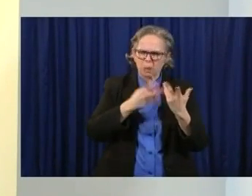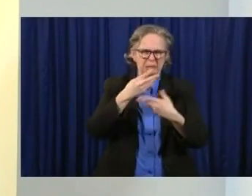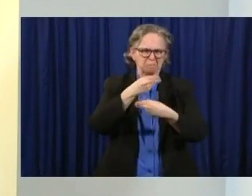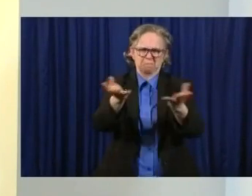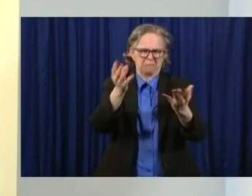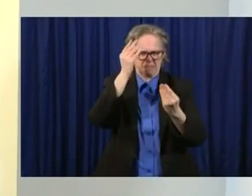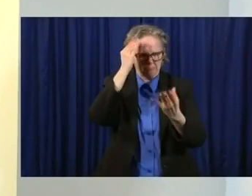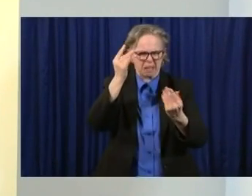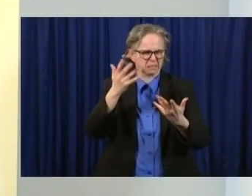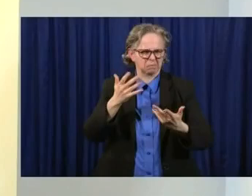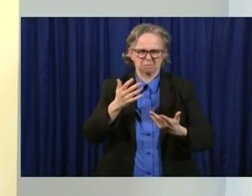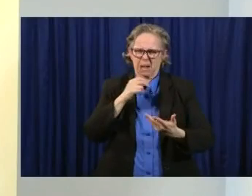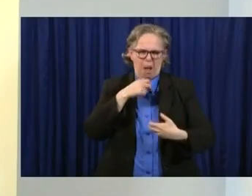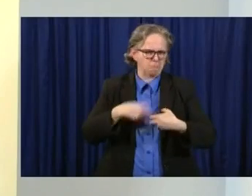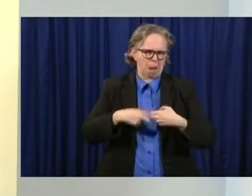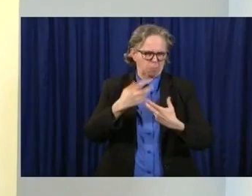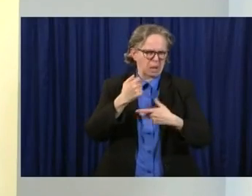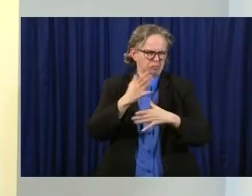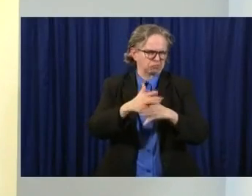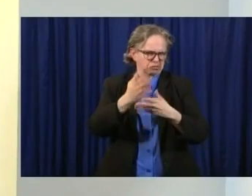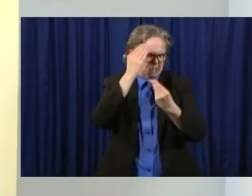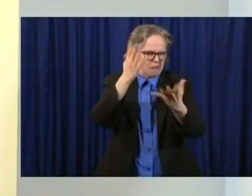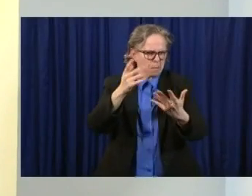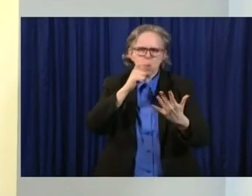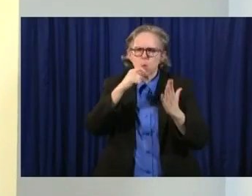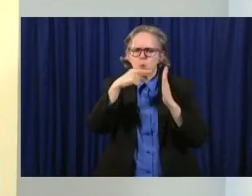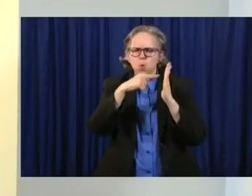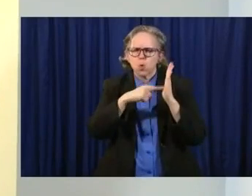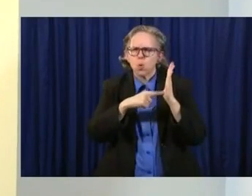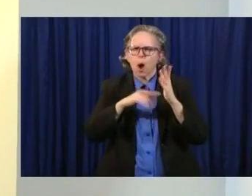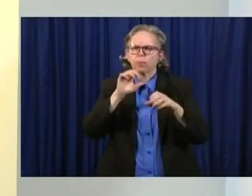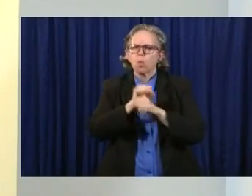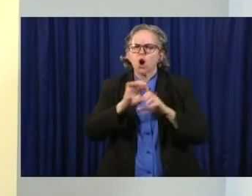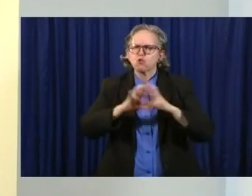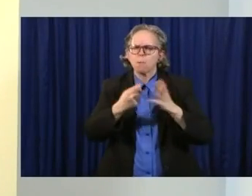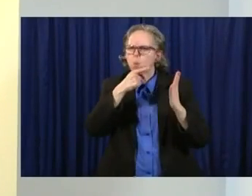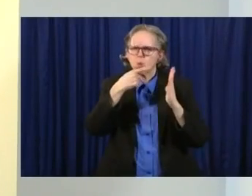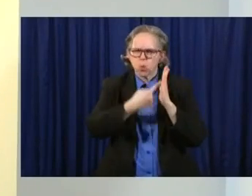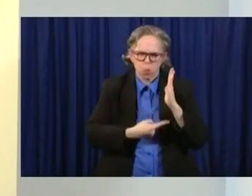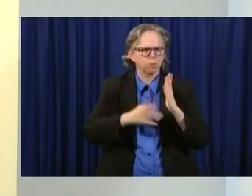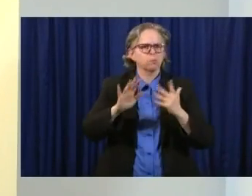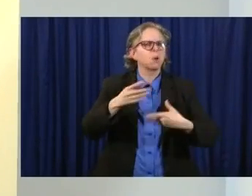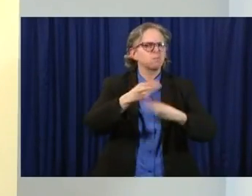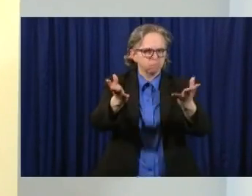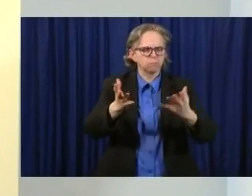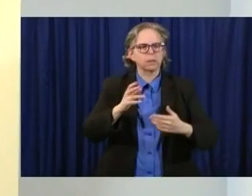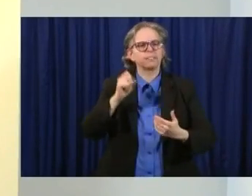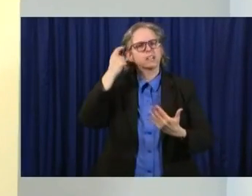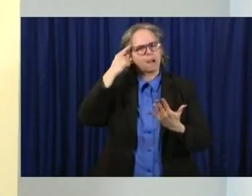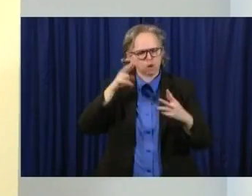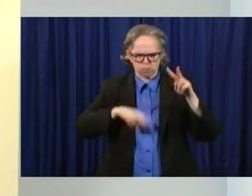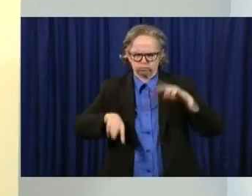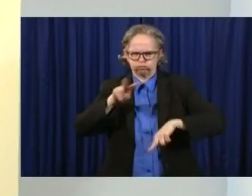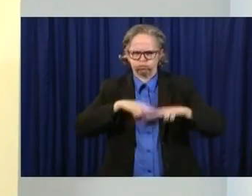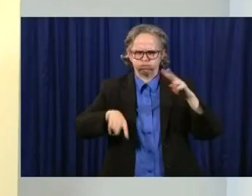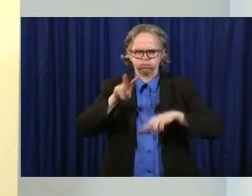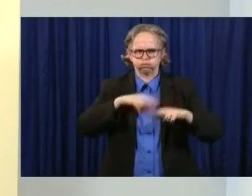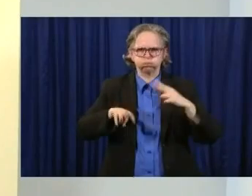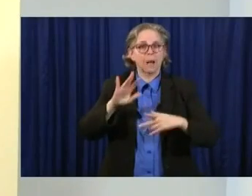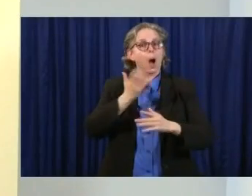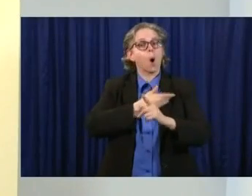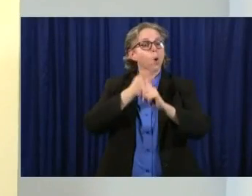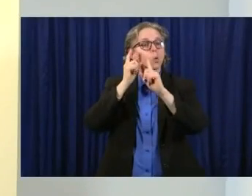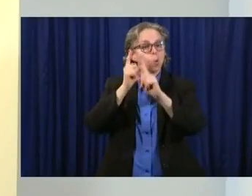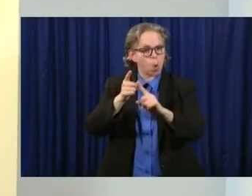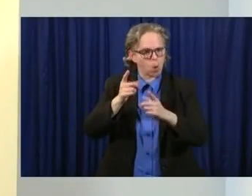Uh, the, uh, press team should be able to get that to you, uh, pretty easily. Uh, but that's the nature of what the goal